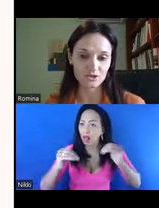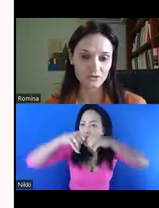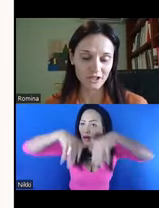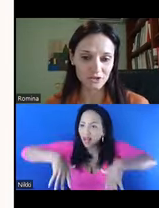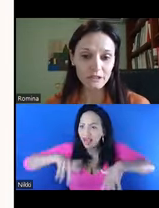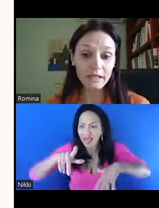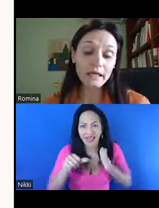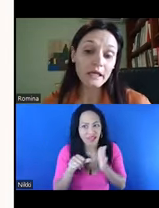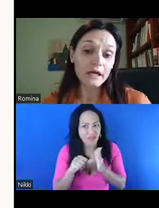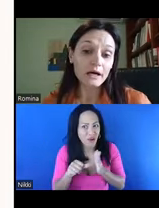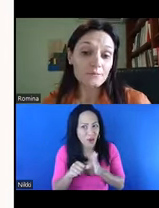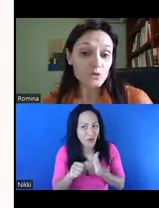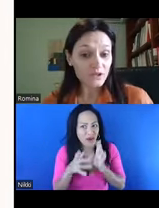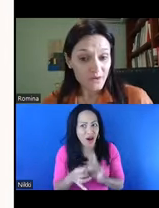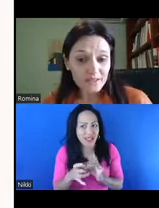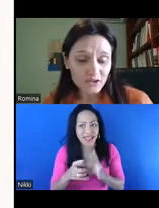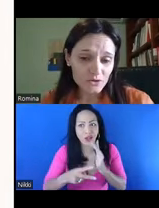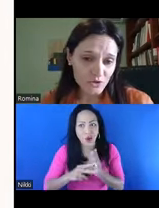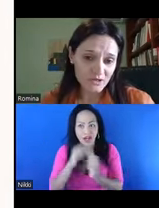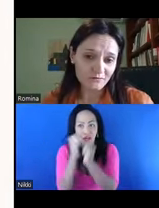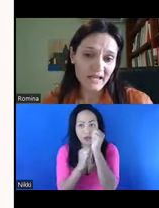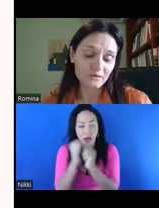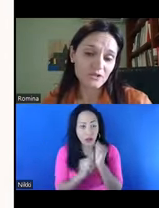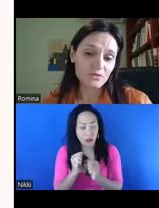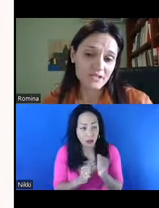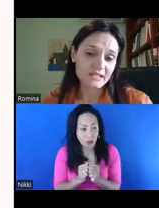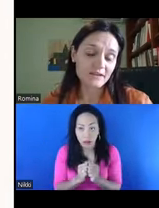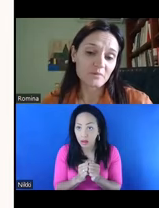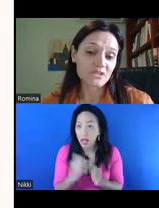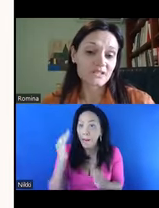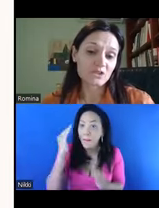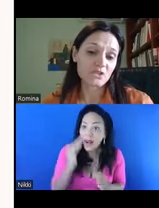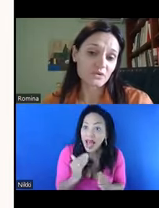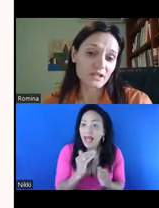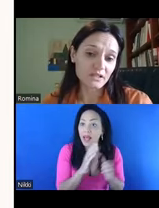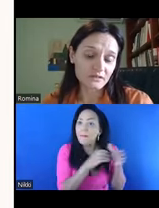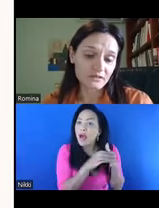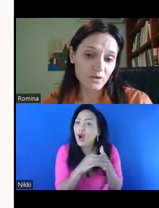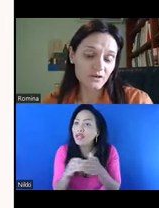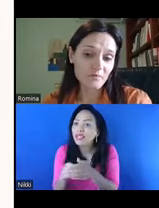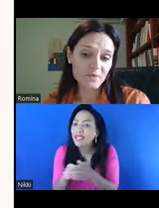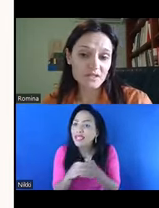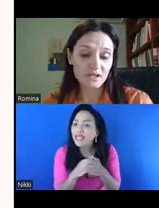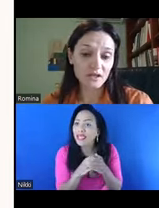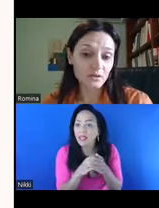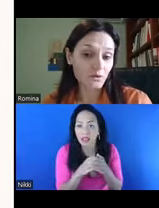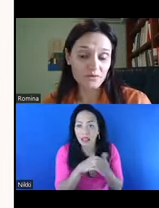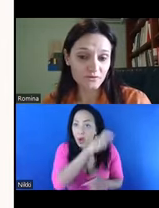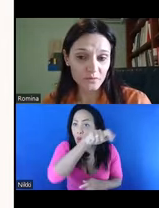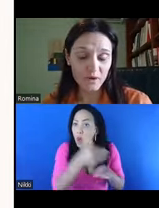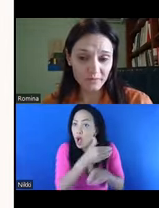organizational structure? Do we credit the contributions of black and minority staff members as much as we credit the work of members